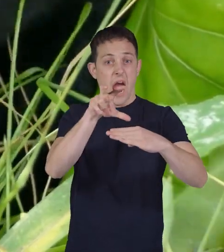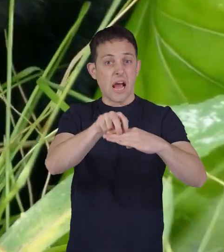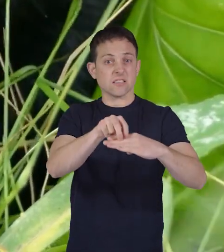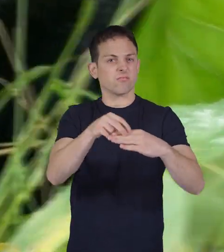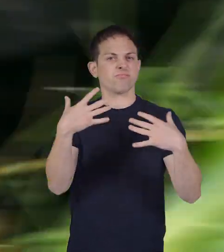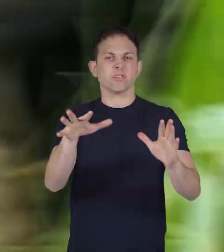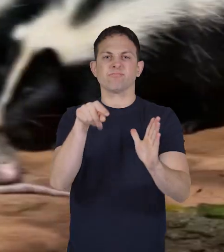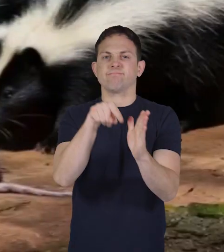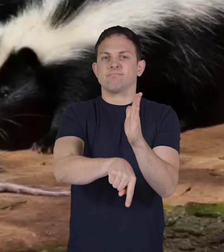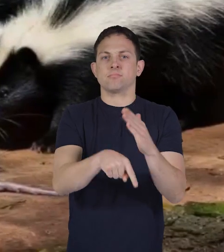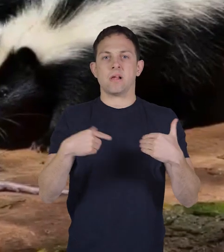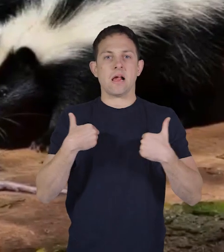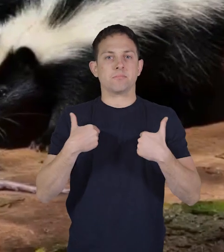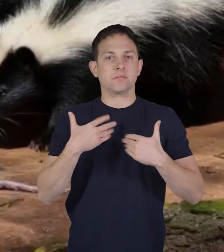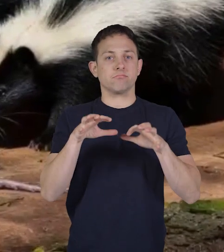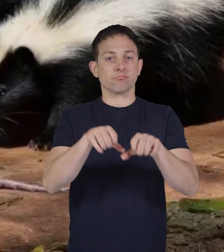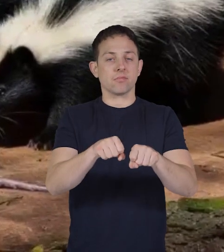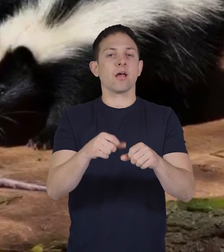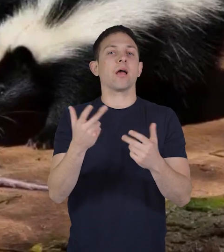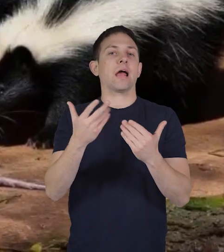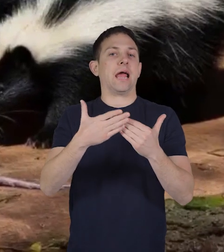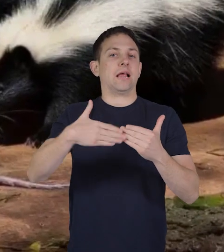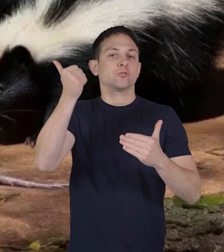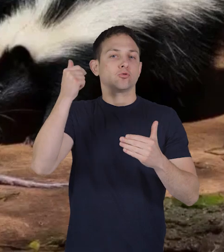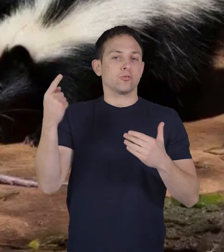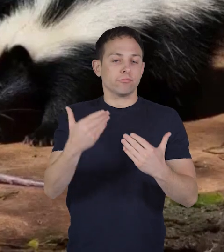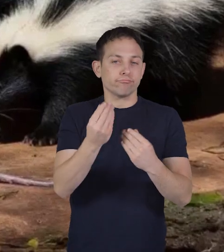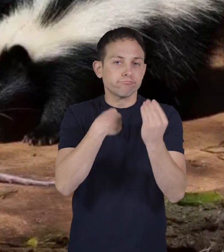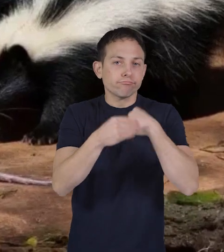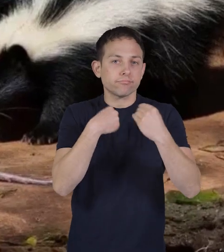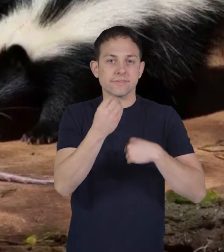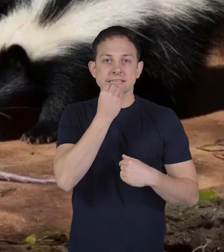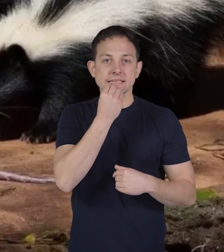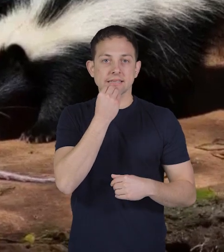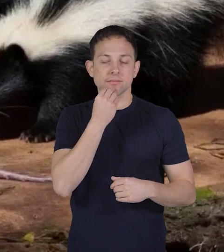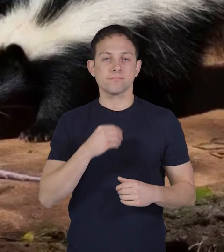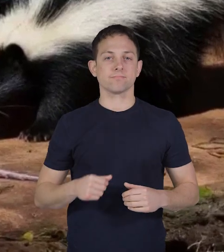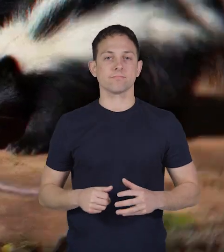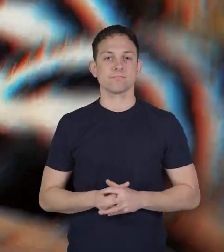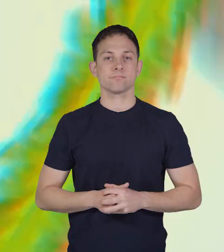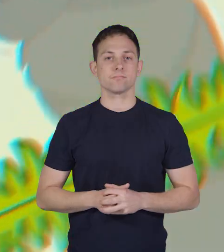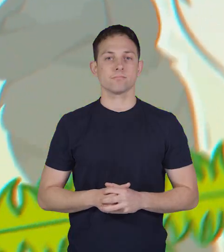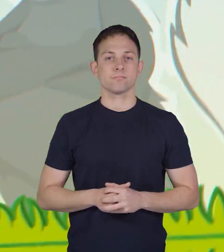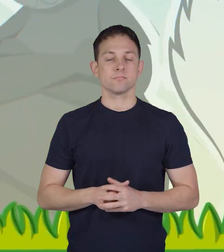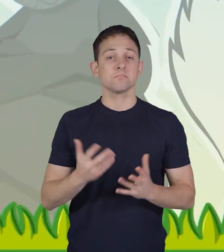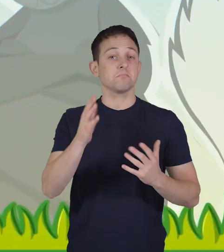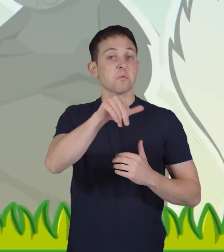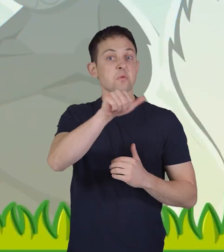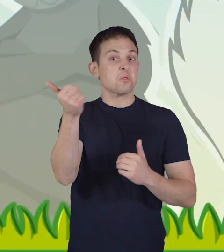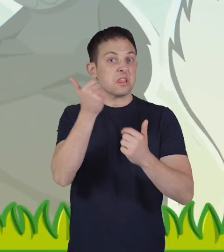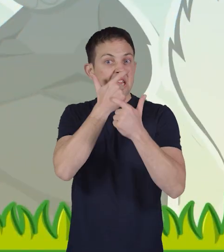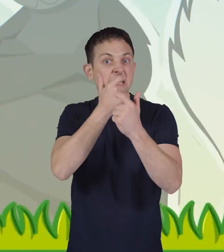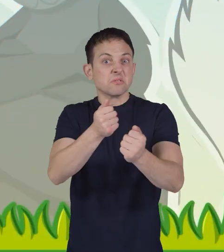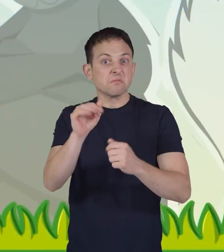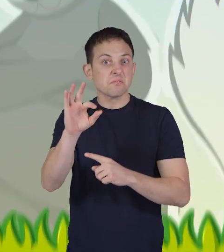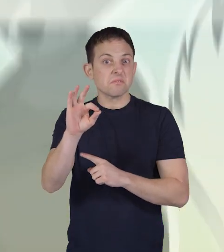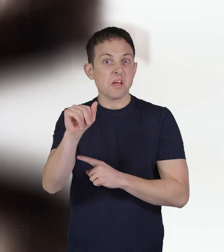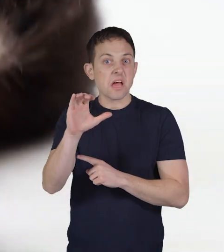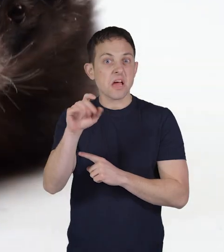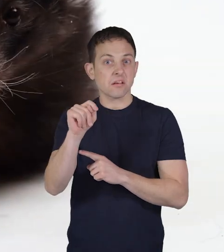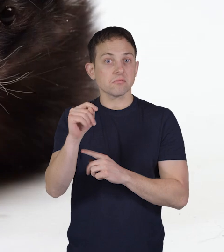fatal bite or immobilize the animal before consuming their meal other interesting facts